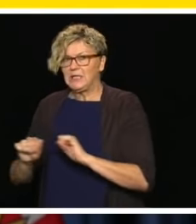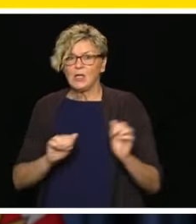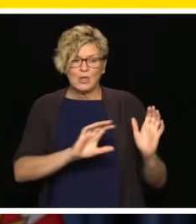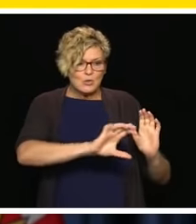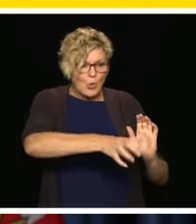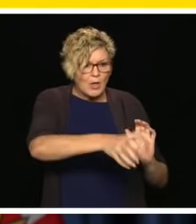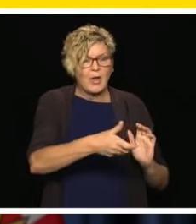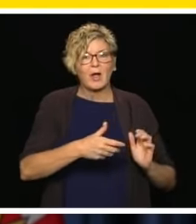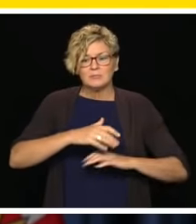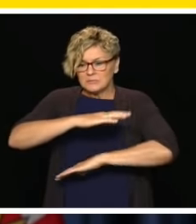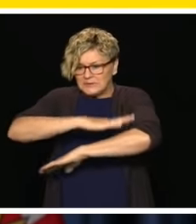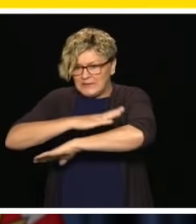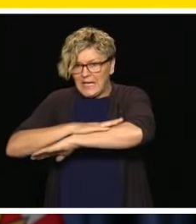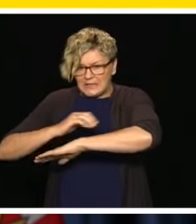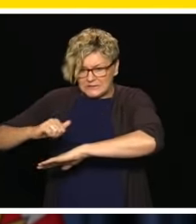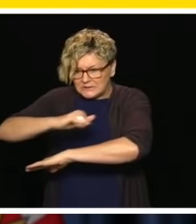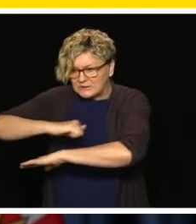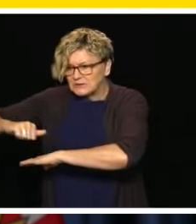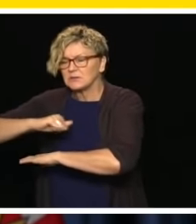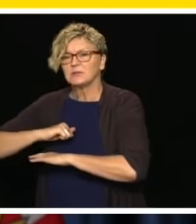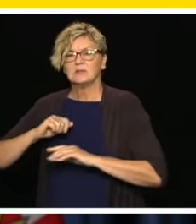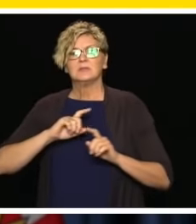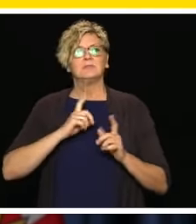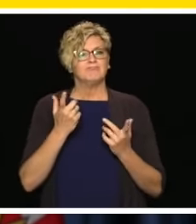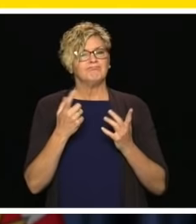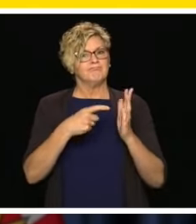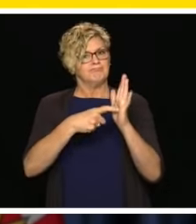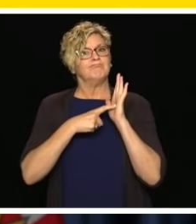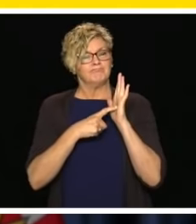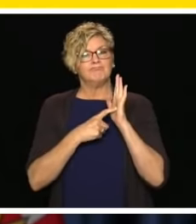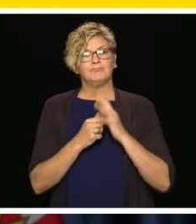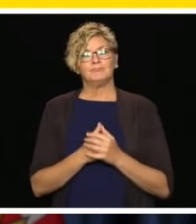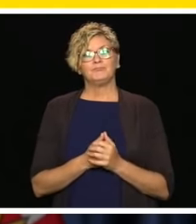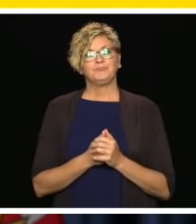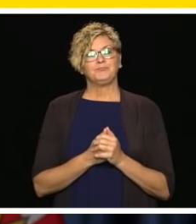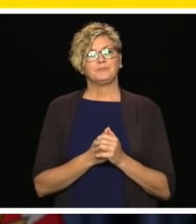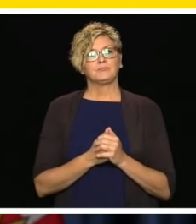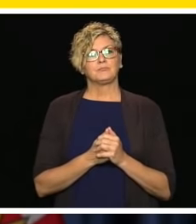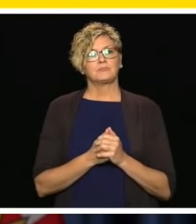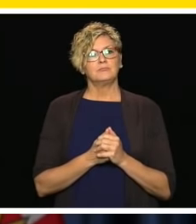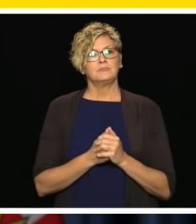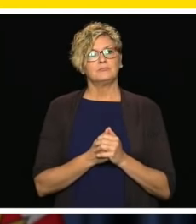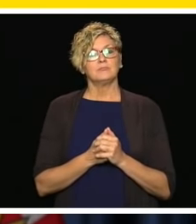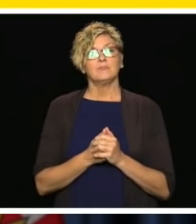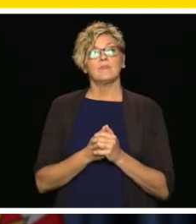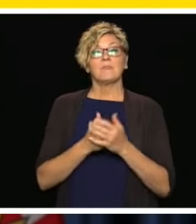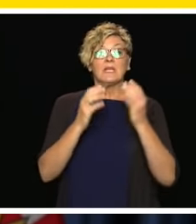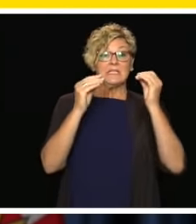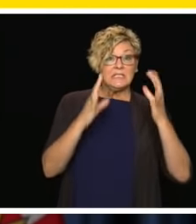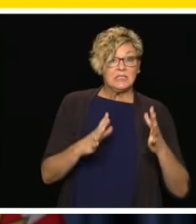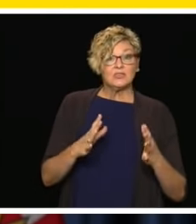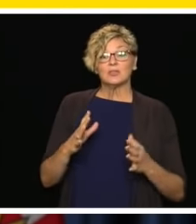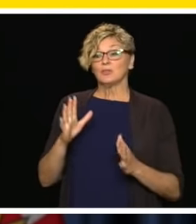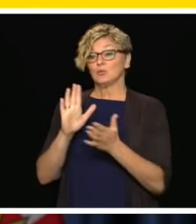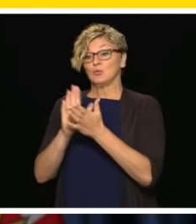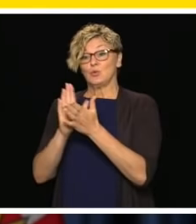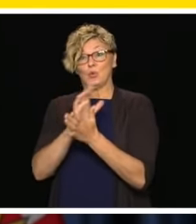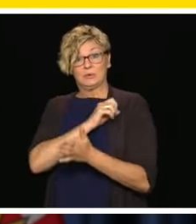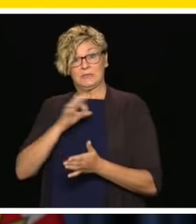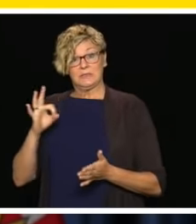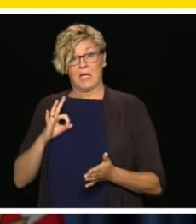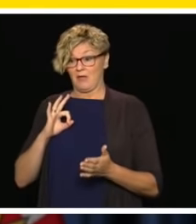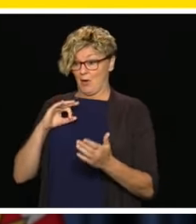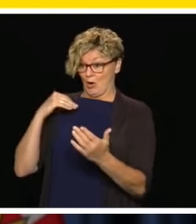while school buildings will have a deep cleaning daily. Students, educators and staff will be required to clean their hands